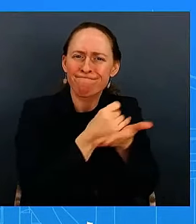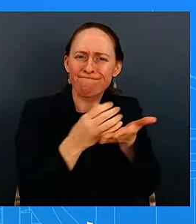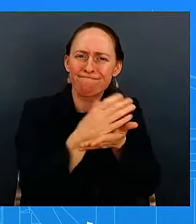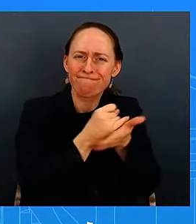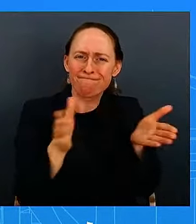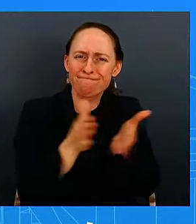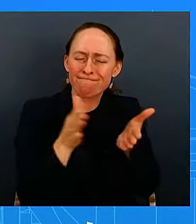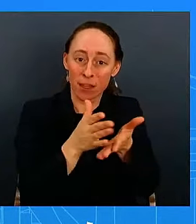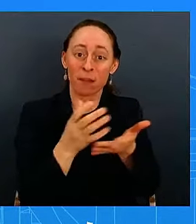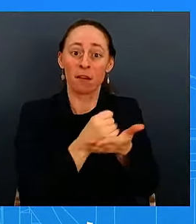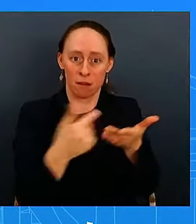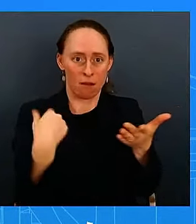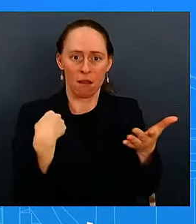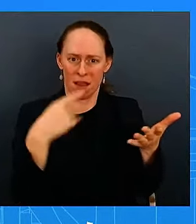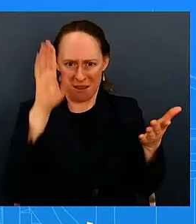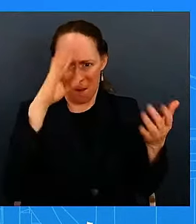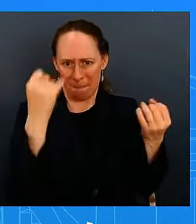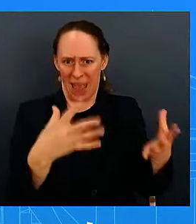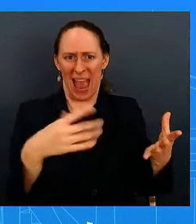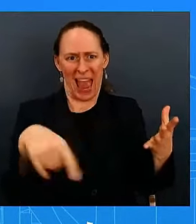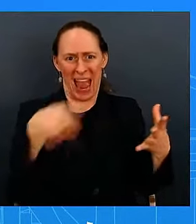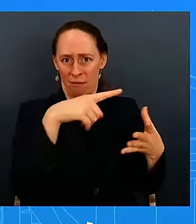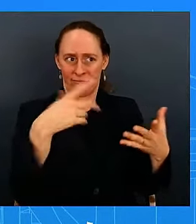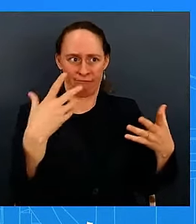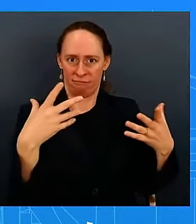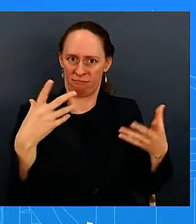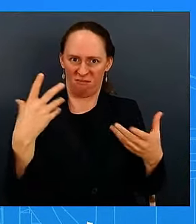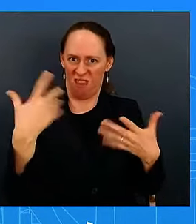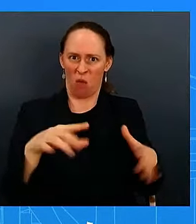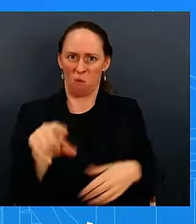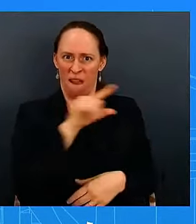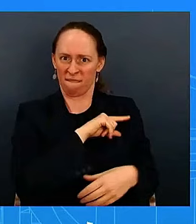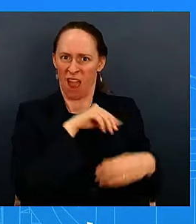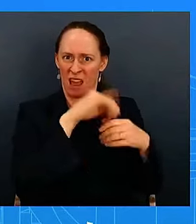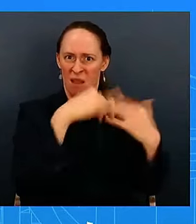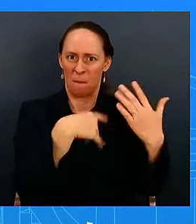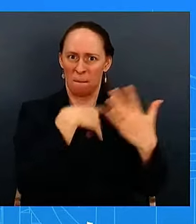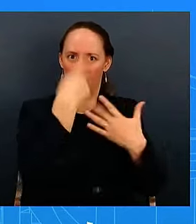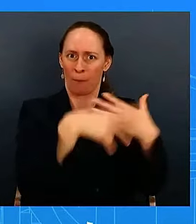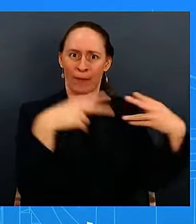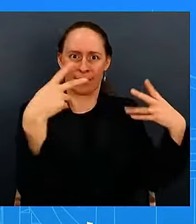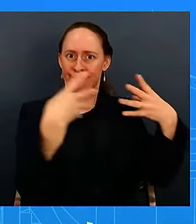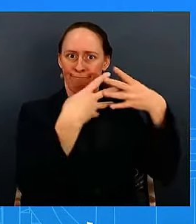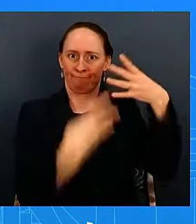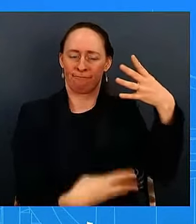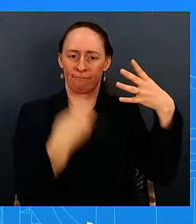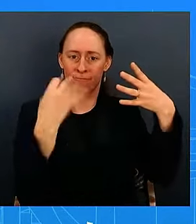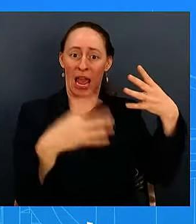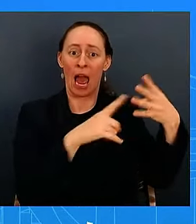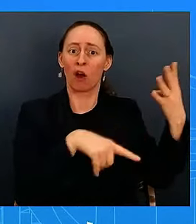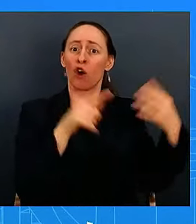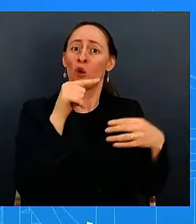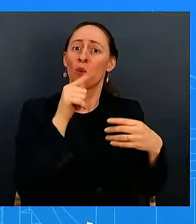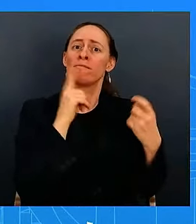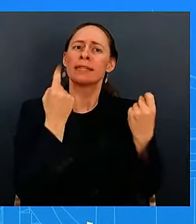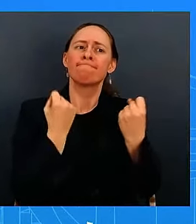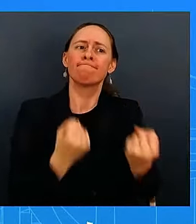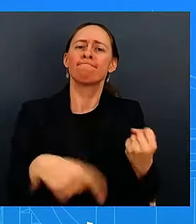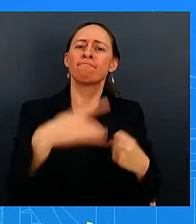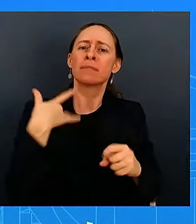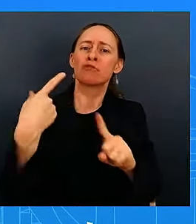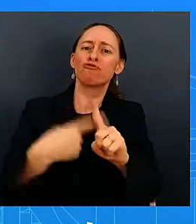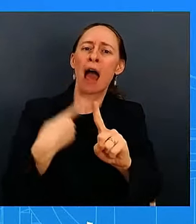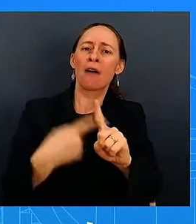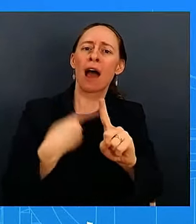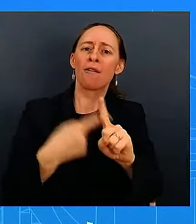affordable multi-family households so this is on the rental side of the equation is a policy that the banks like because they buy the credits